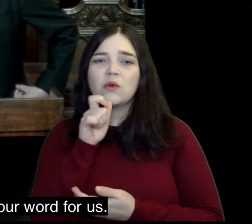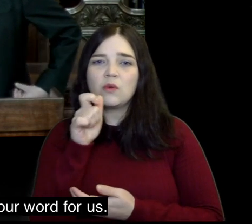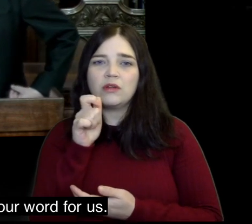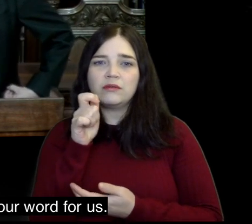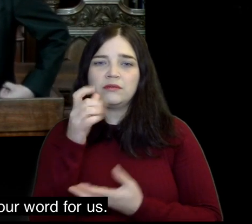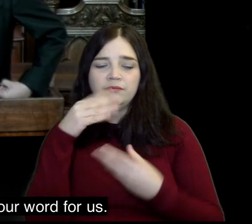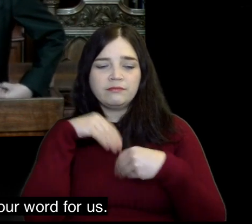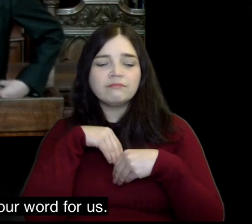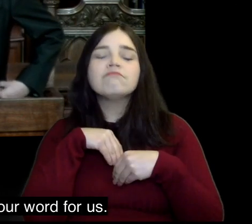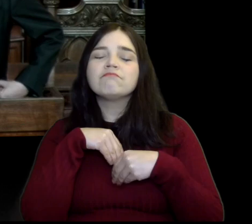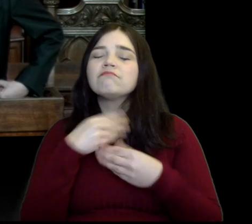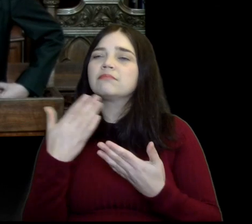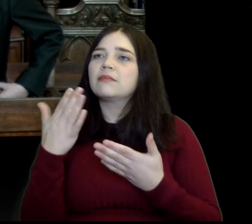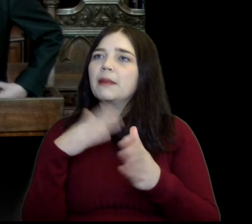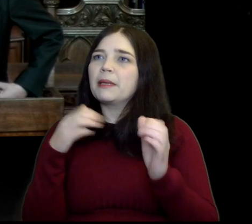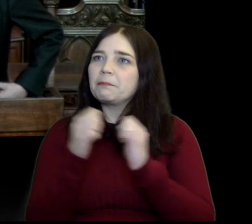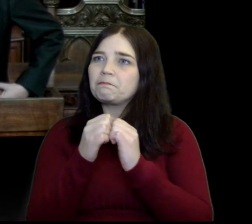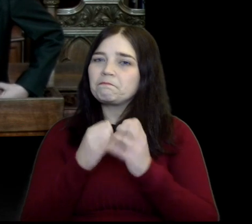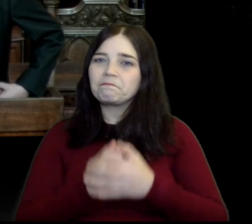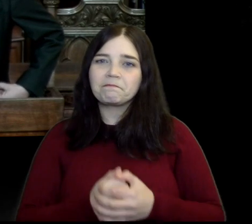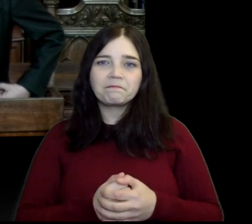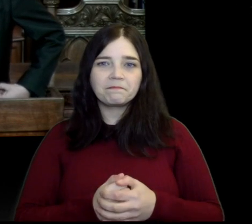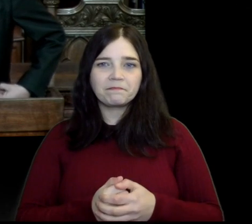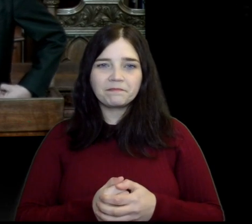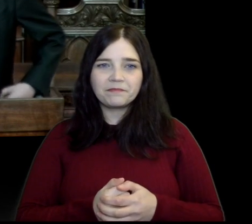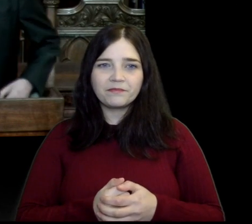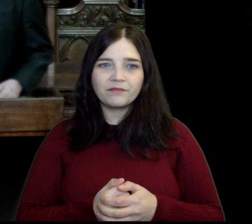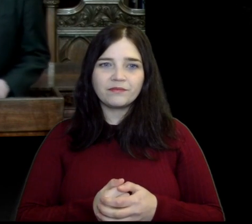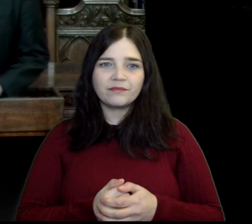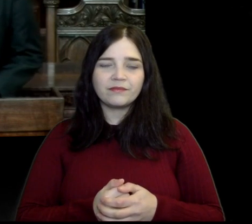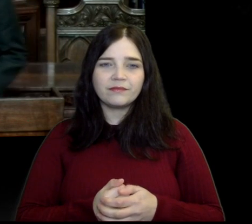that this would become your word for us Amen